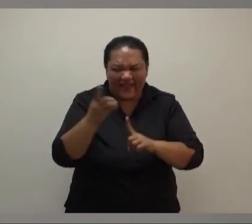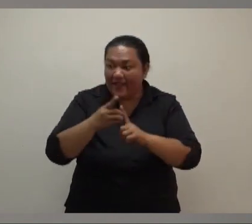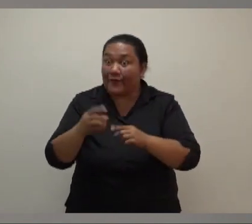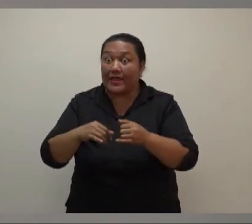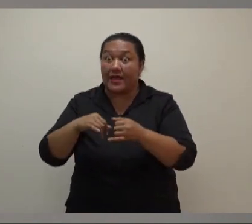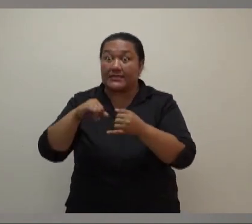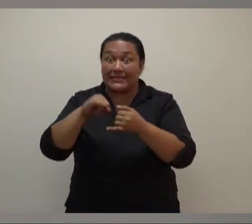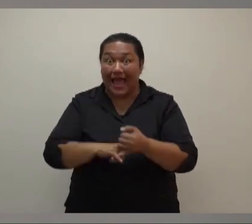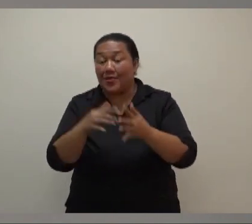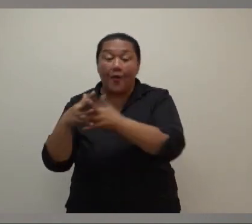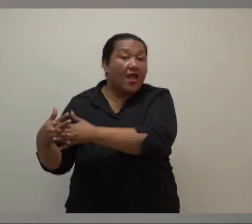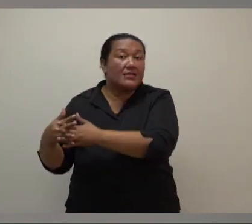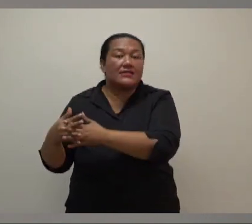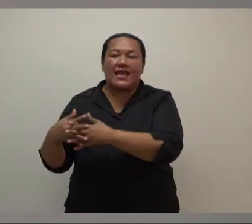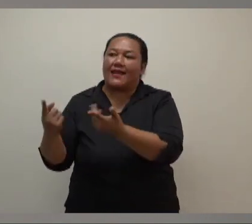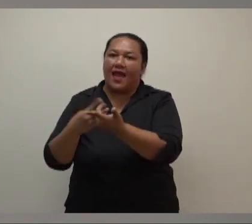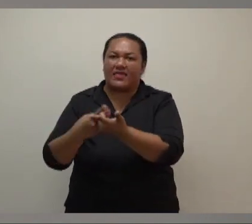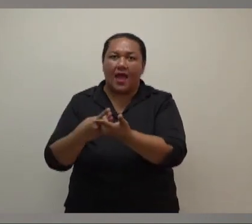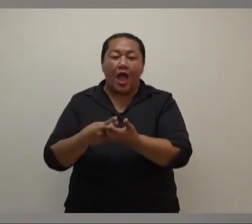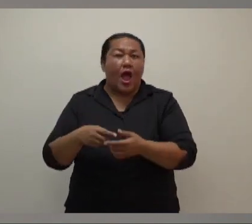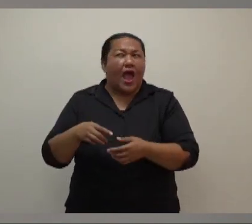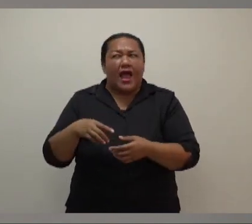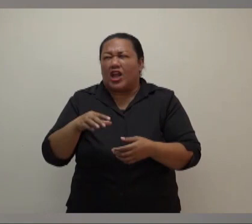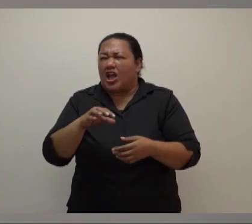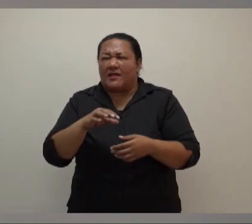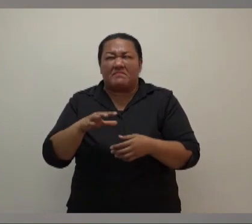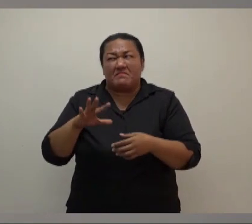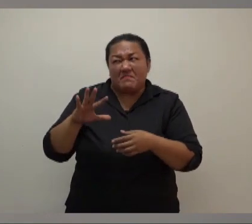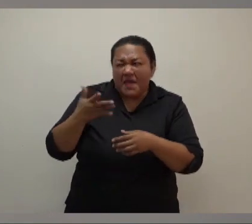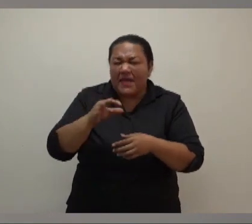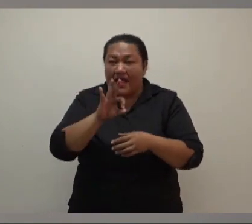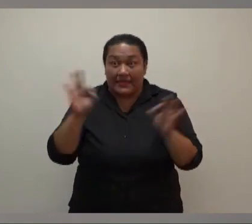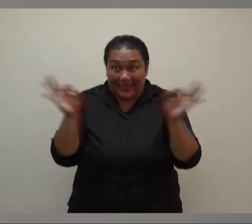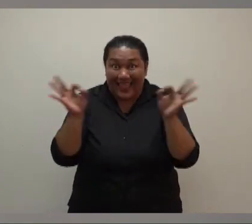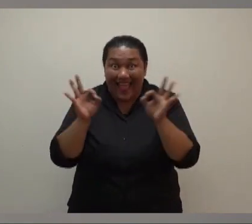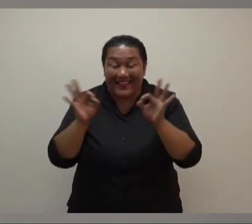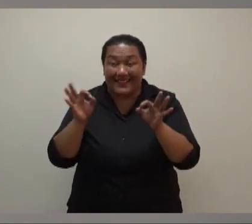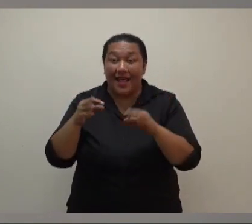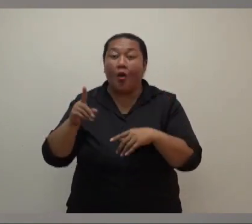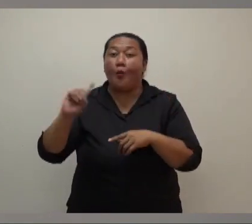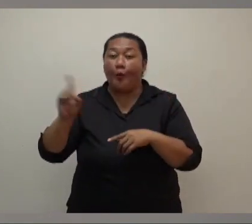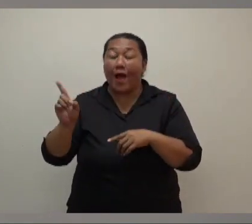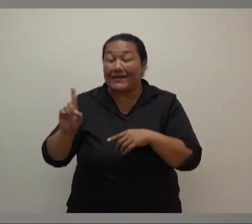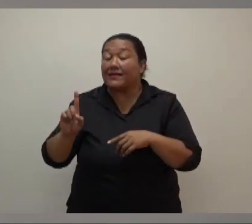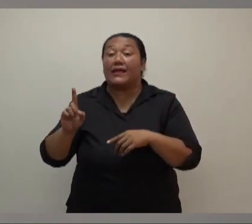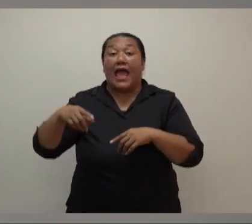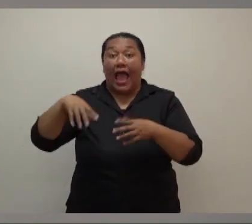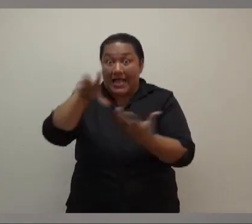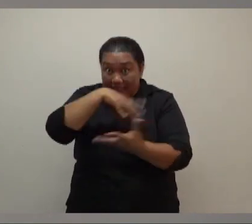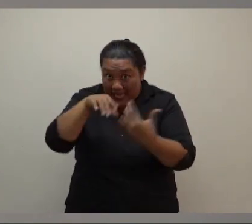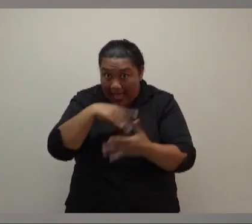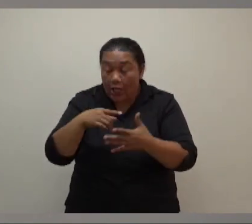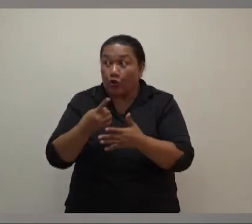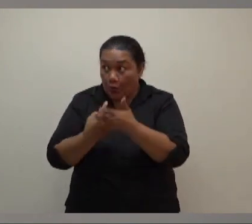group. We don't expect another cyclone to form, but we do expect some wet weather systems. So let's remind